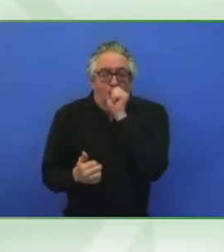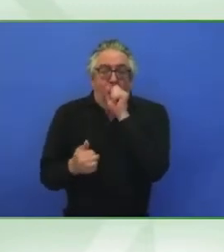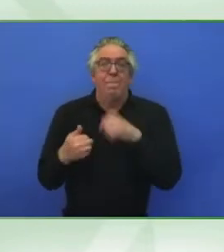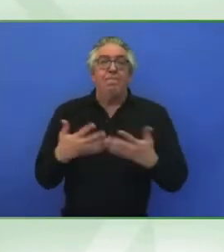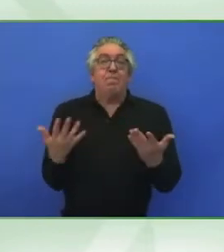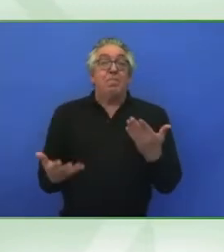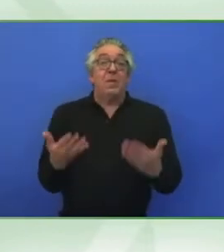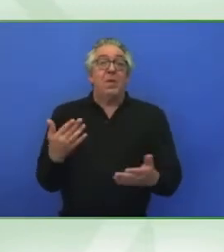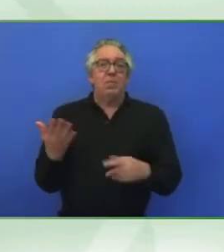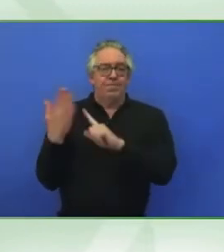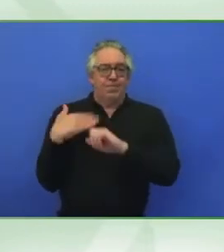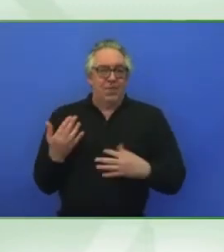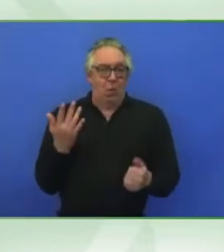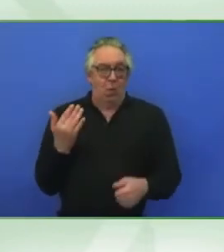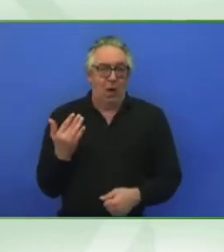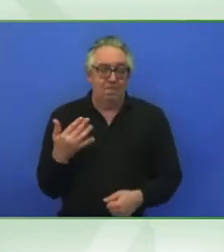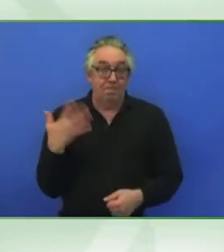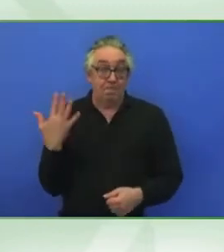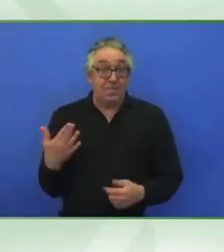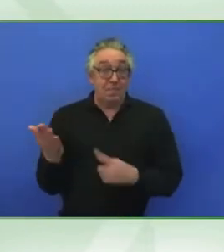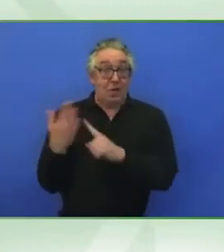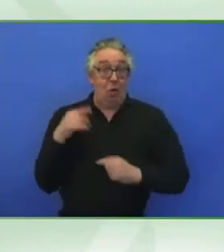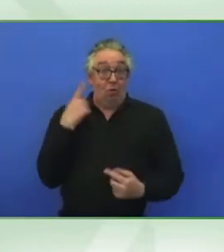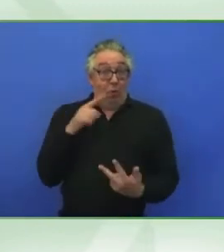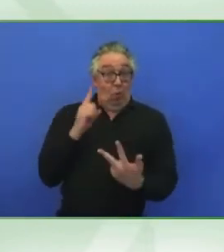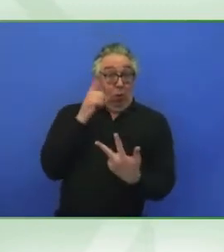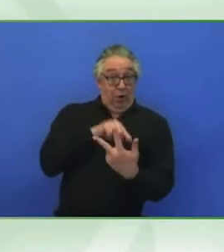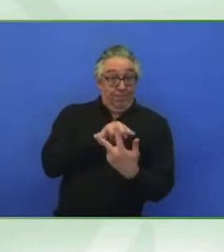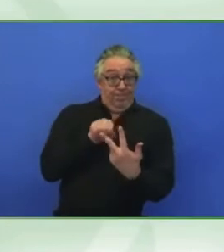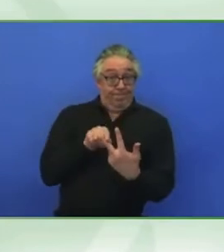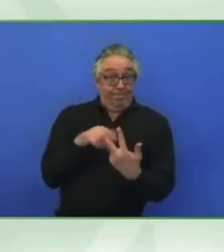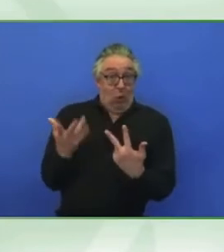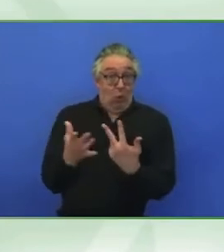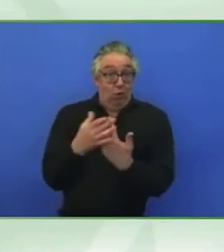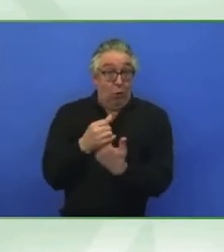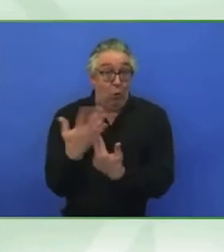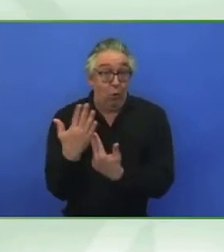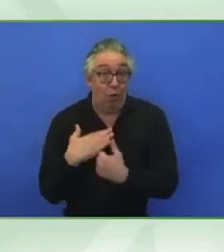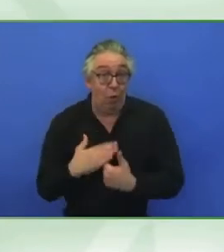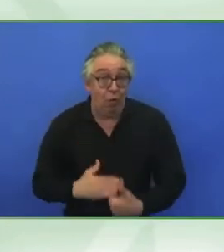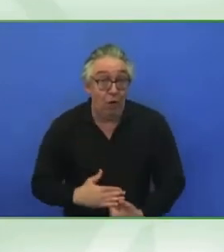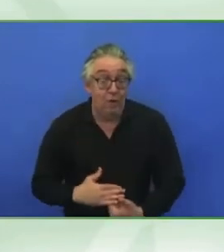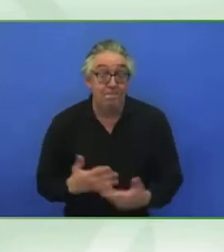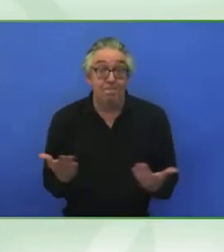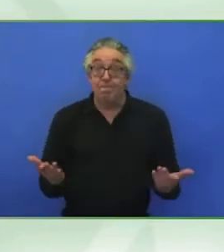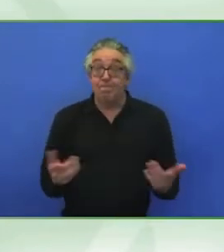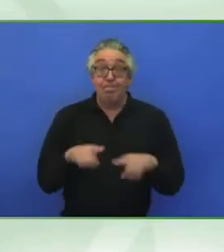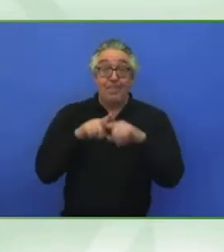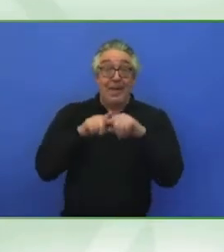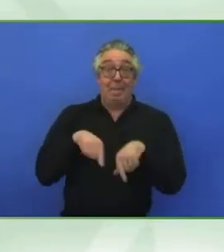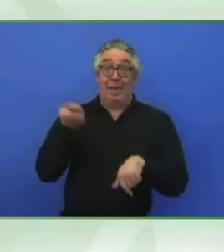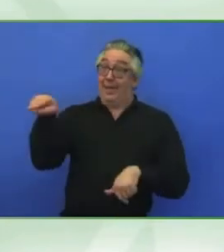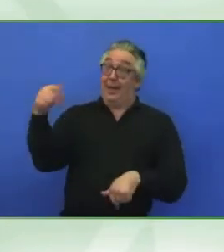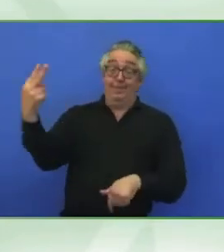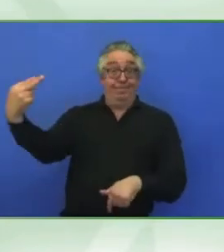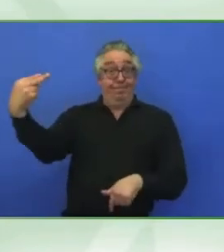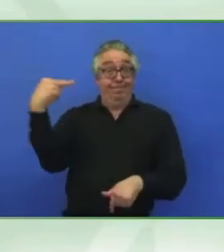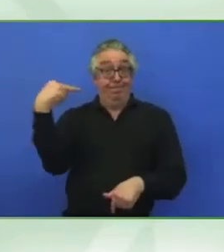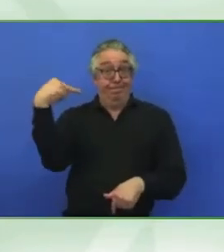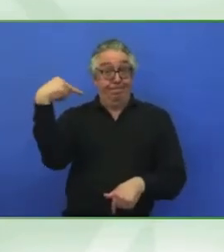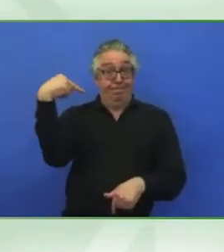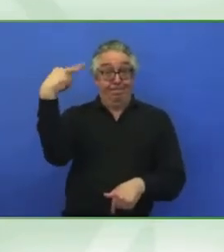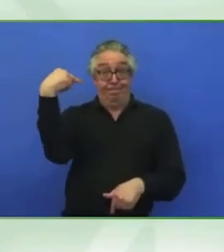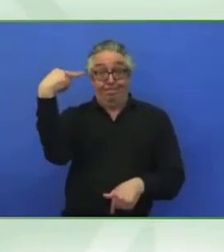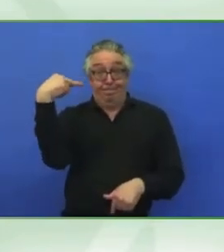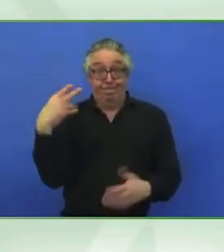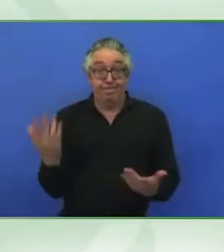two of my identities, depending on bias that people have. So there are some really significant challenges facing disabled